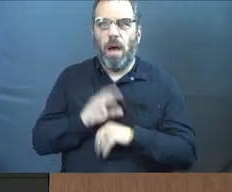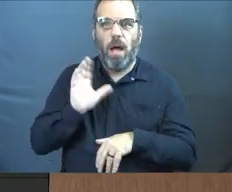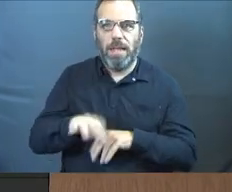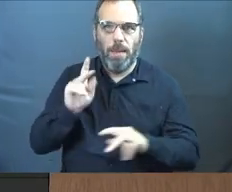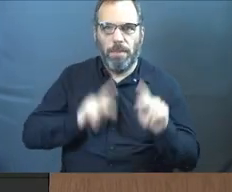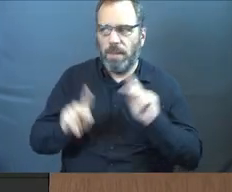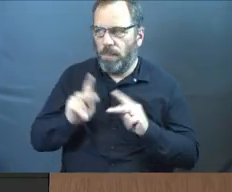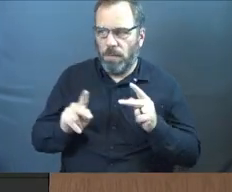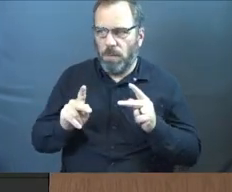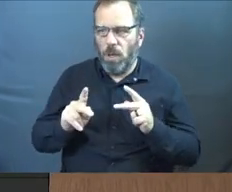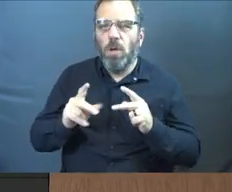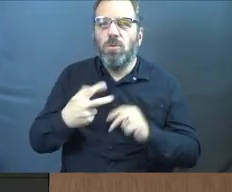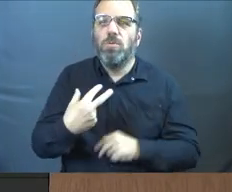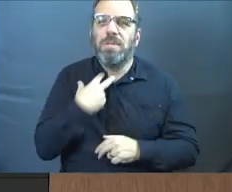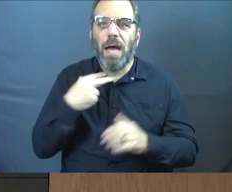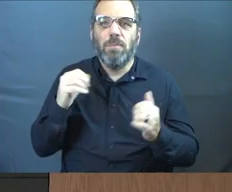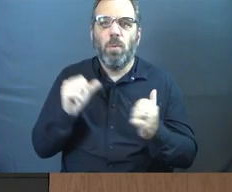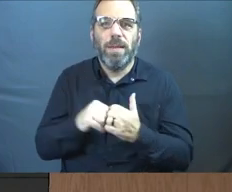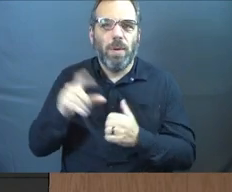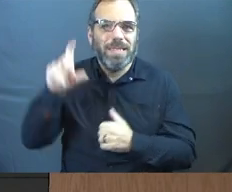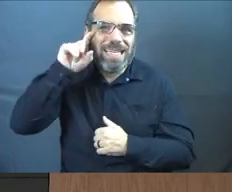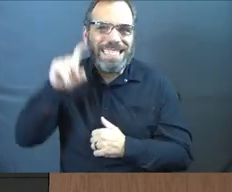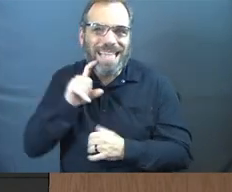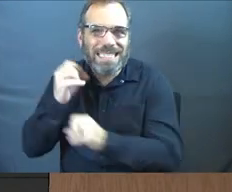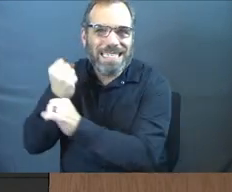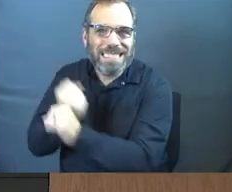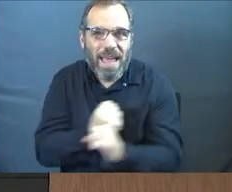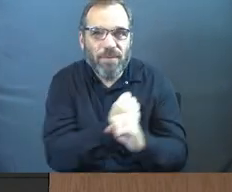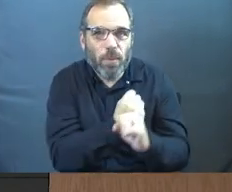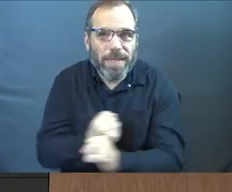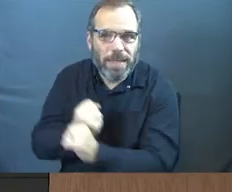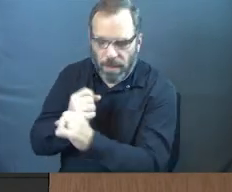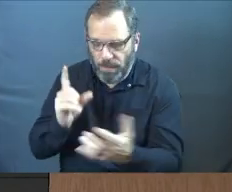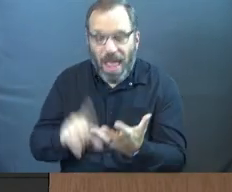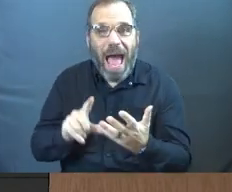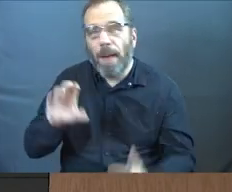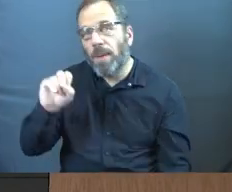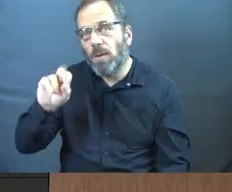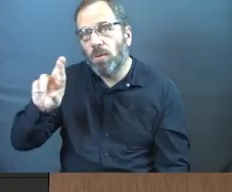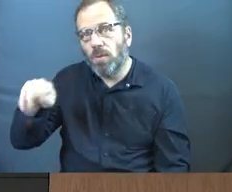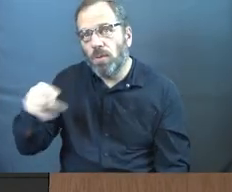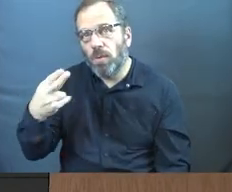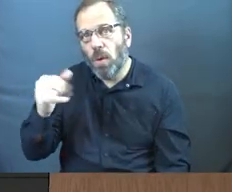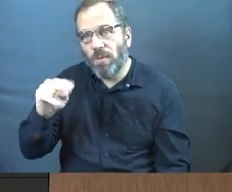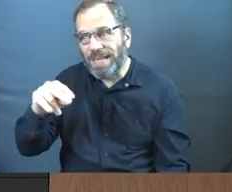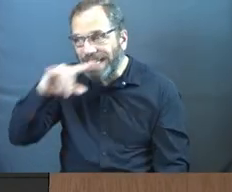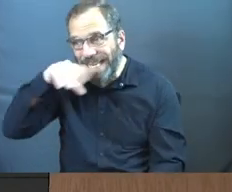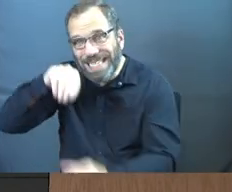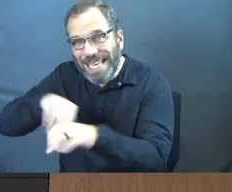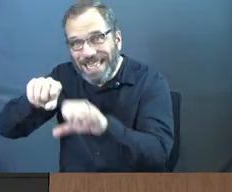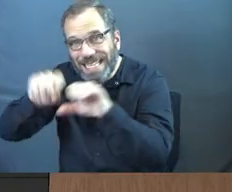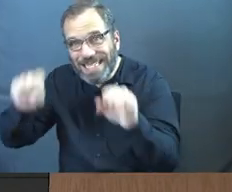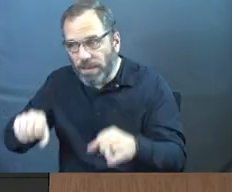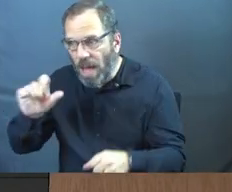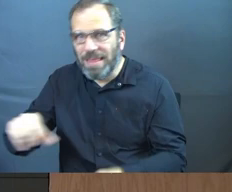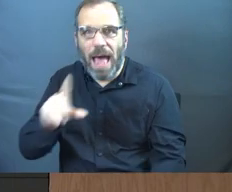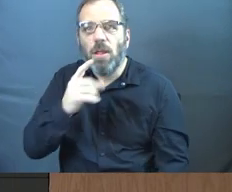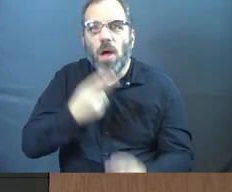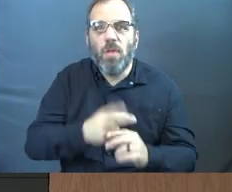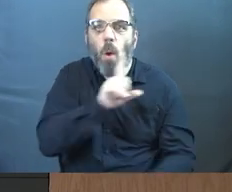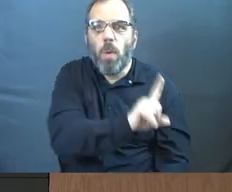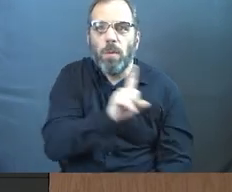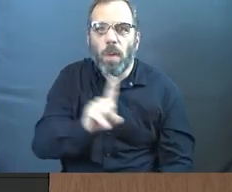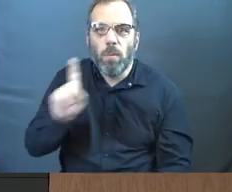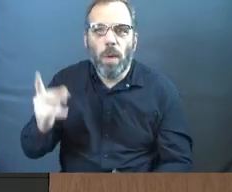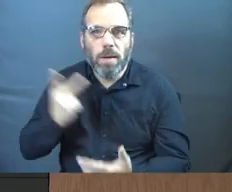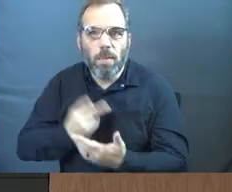in people who are trapped in sex slavery. What about the orphan and foster kids in the system? We talk about the 111 project